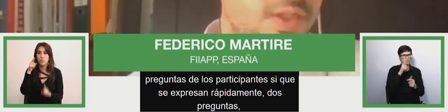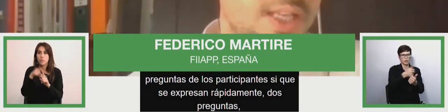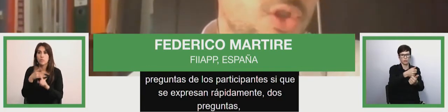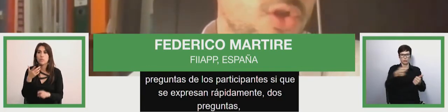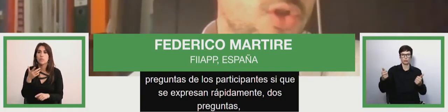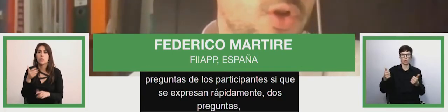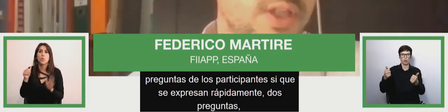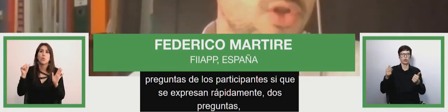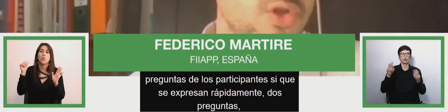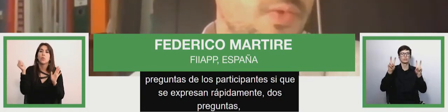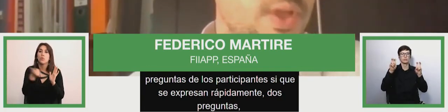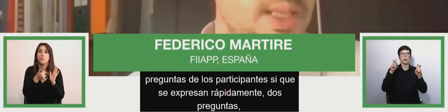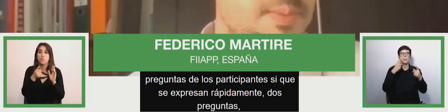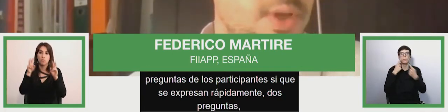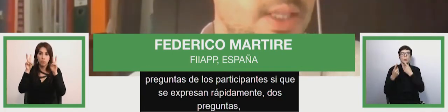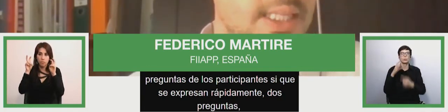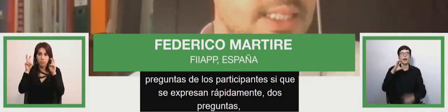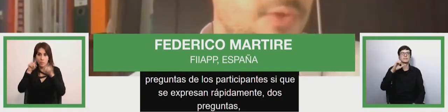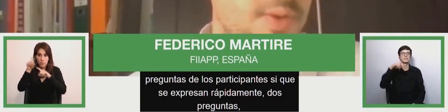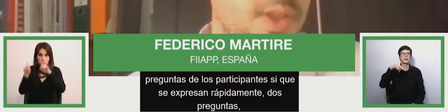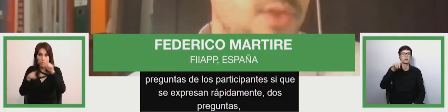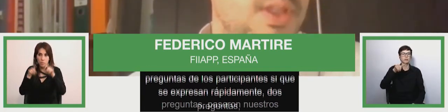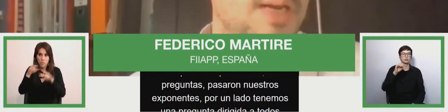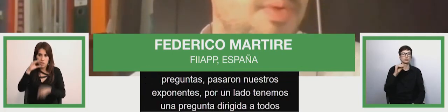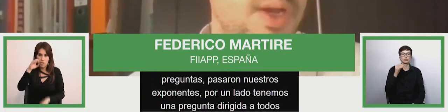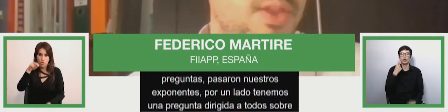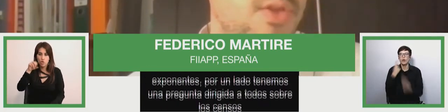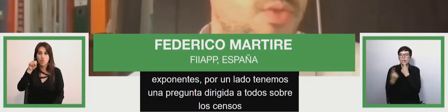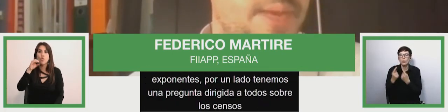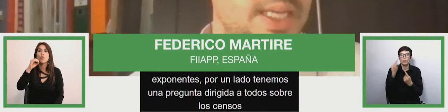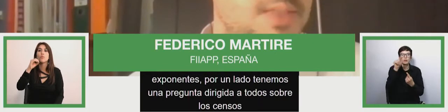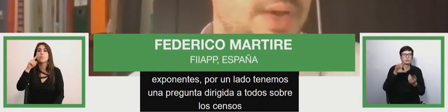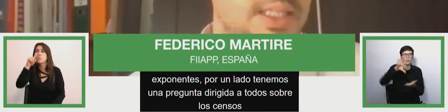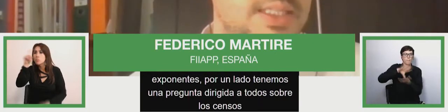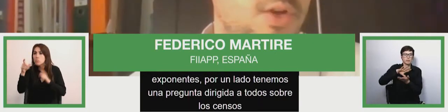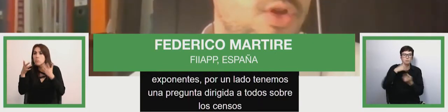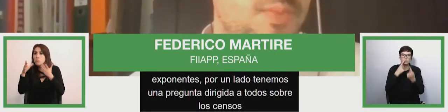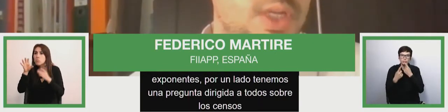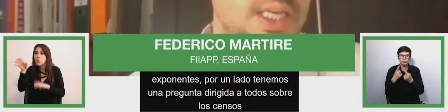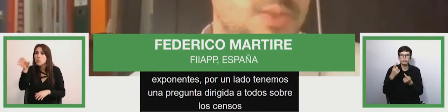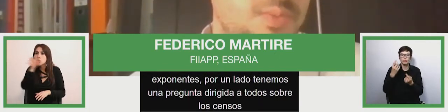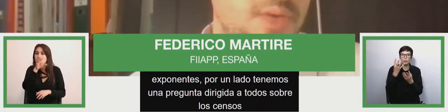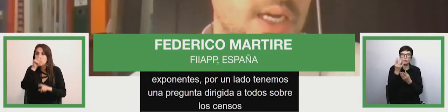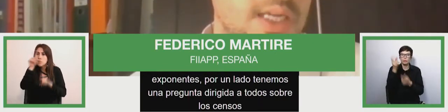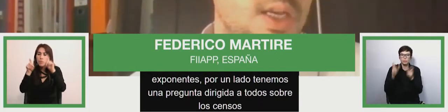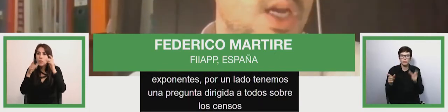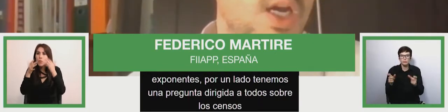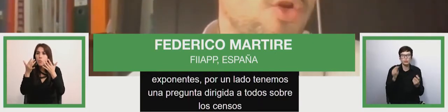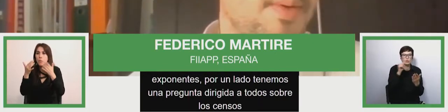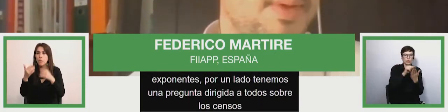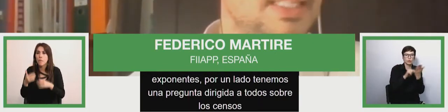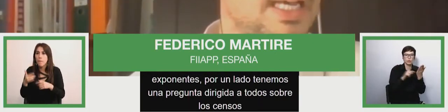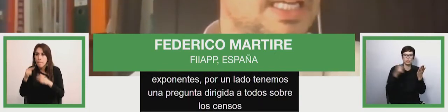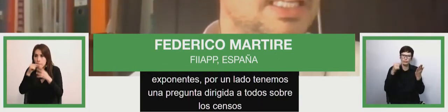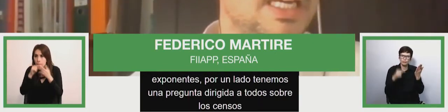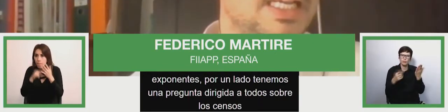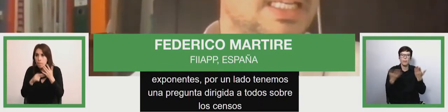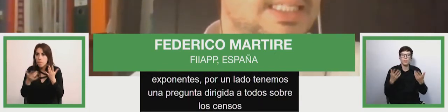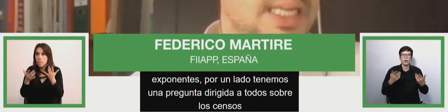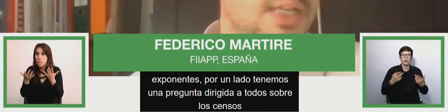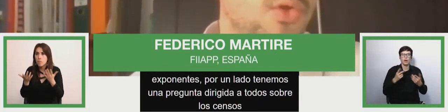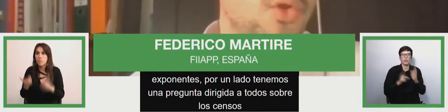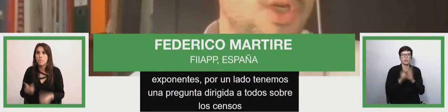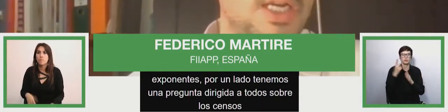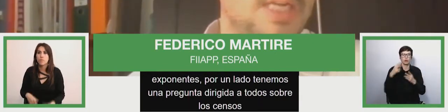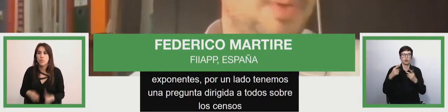on census census are important sources of information of the population of the country in order to develop public policies normally they're done